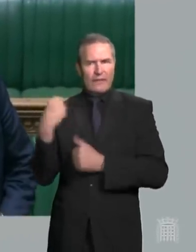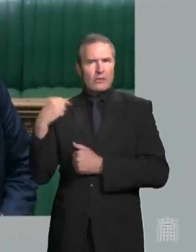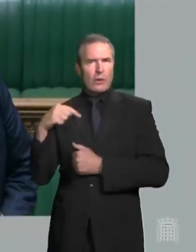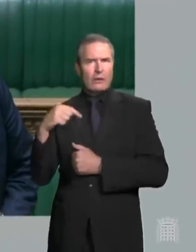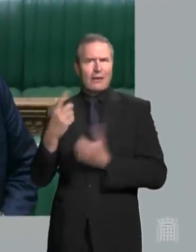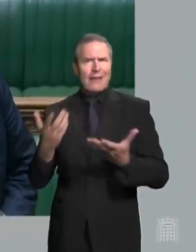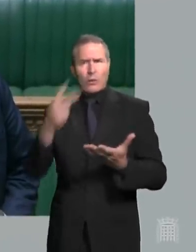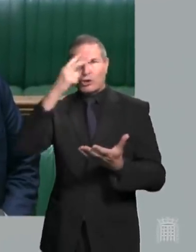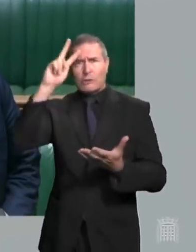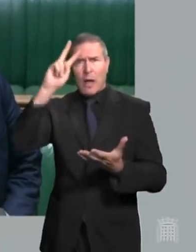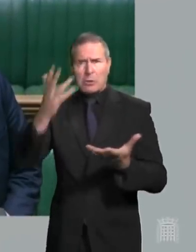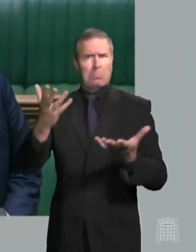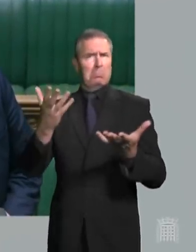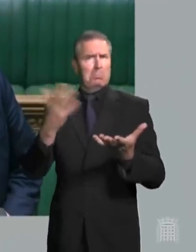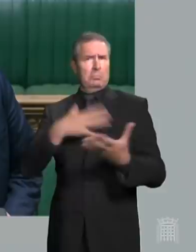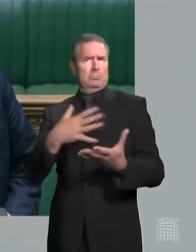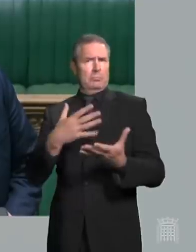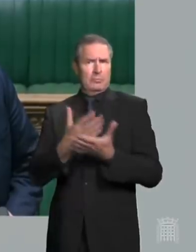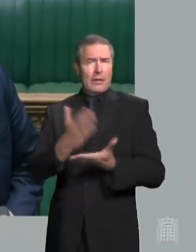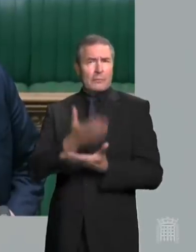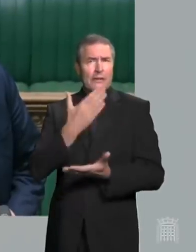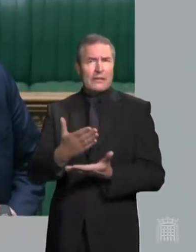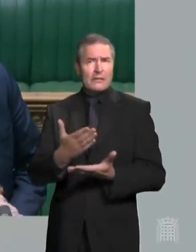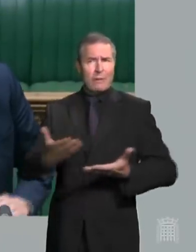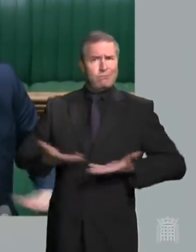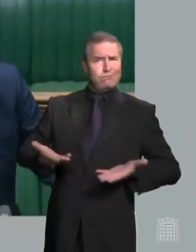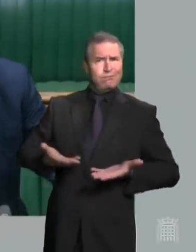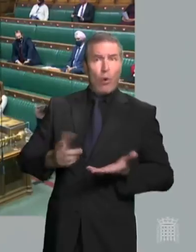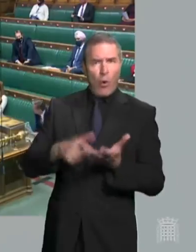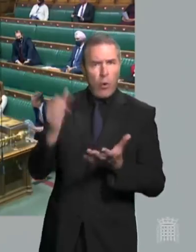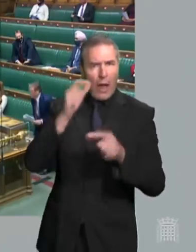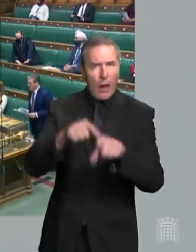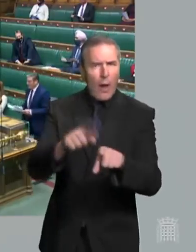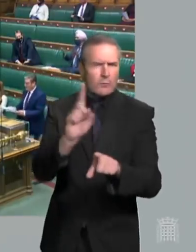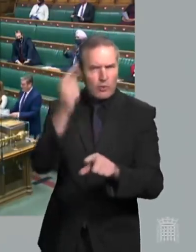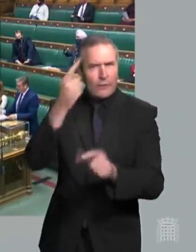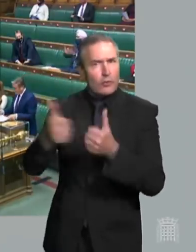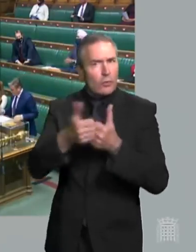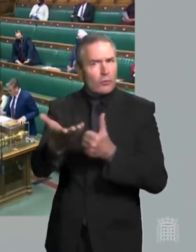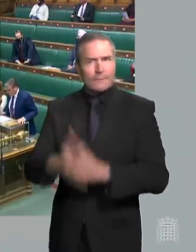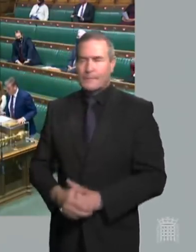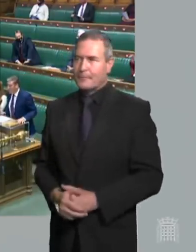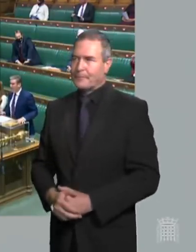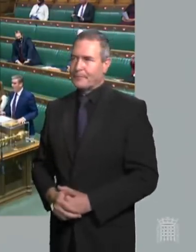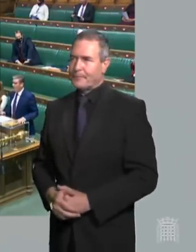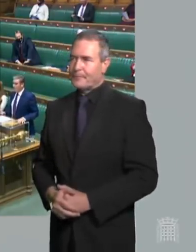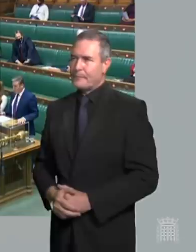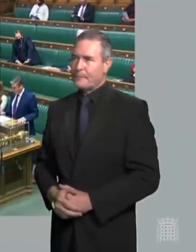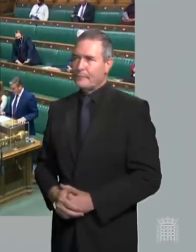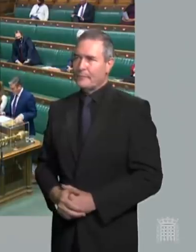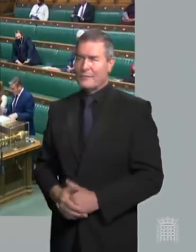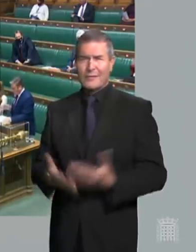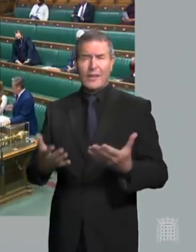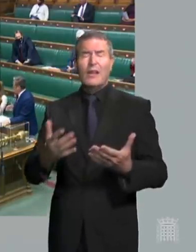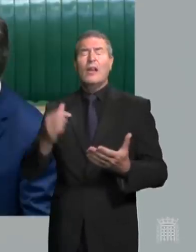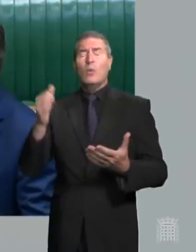if he doesn't support it, perhaps he could clear it up now. Is it reckless or not, Mr Speaker? Mr Speaker, we should open